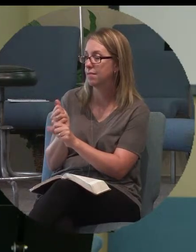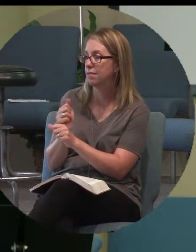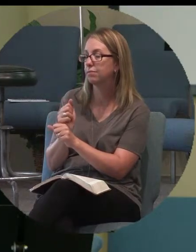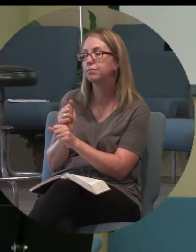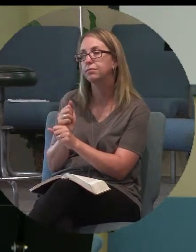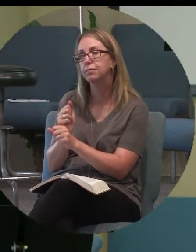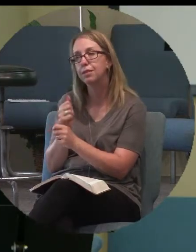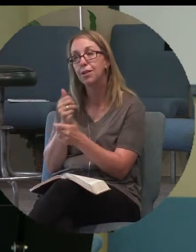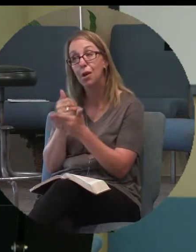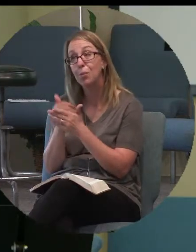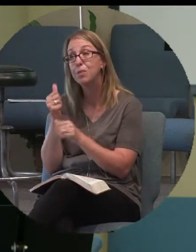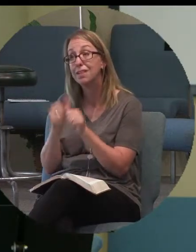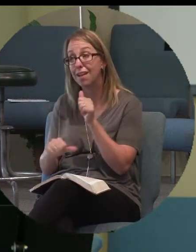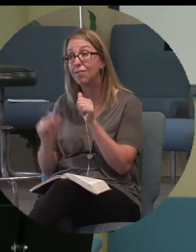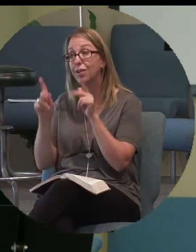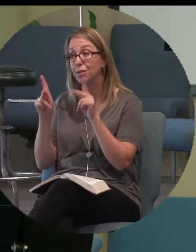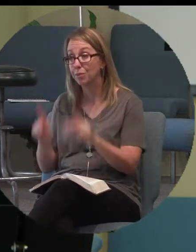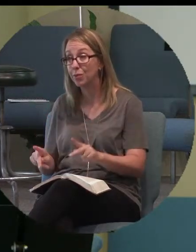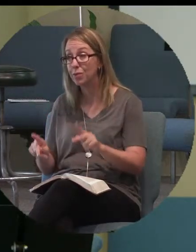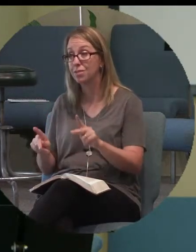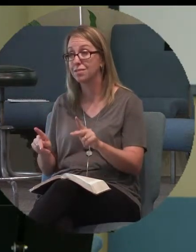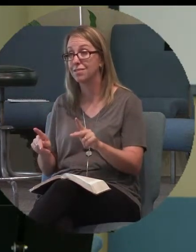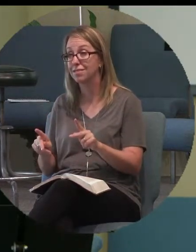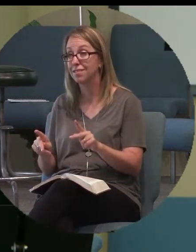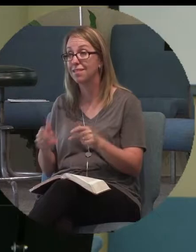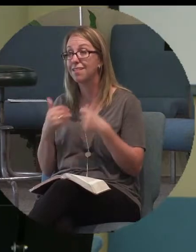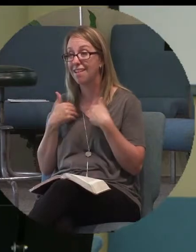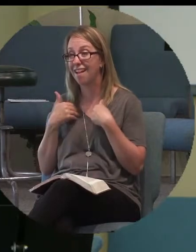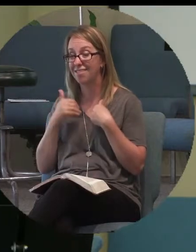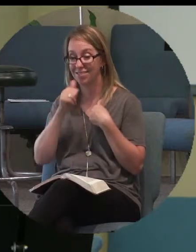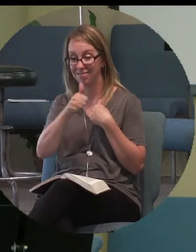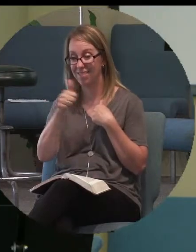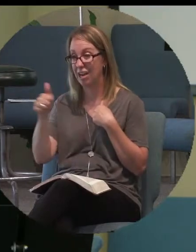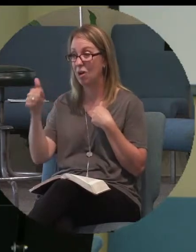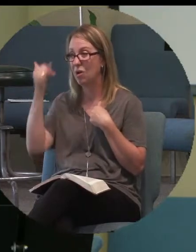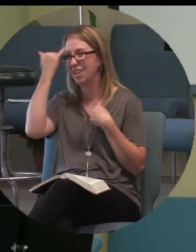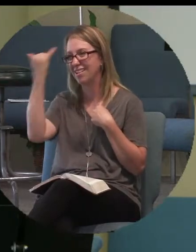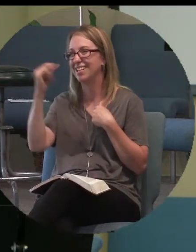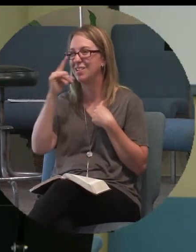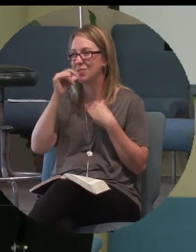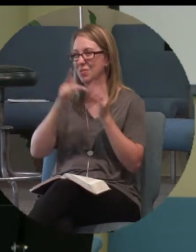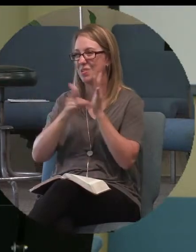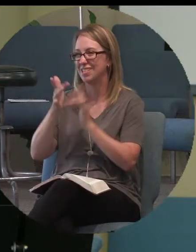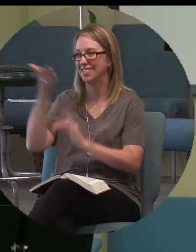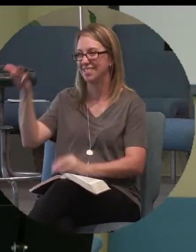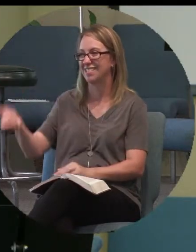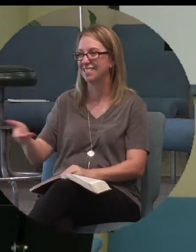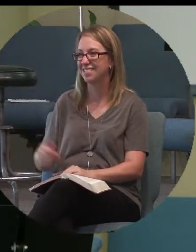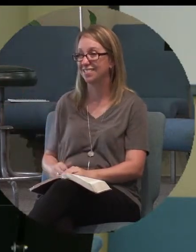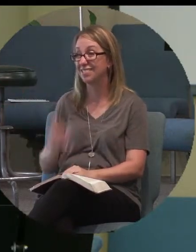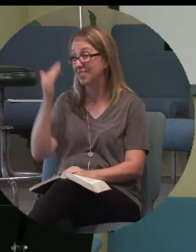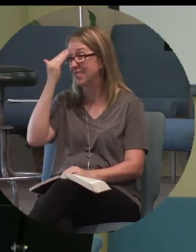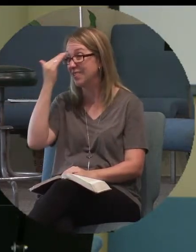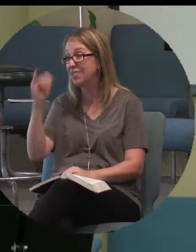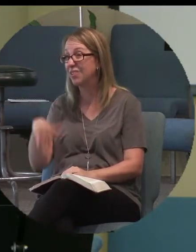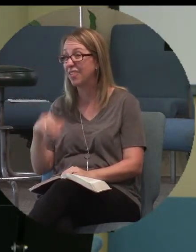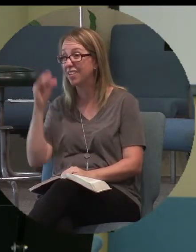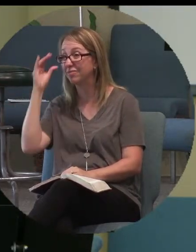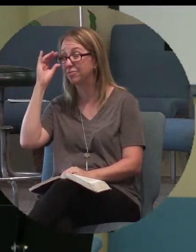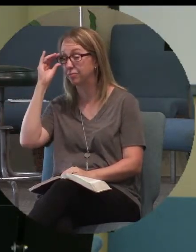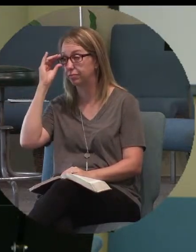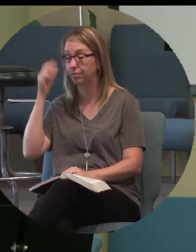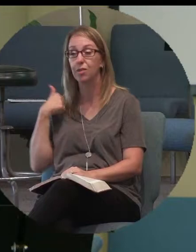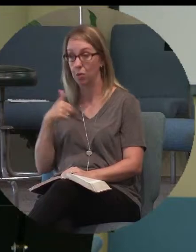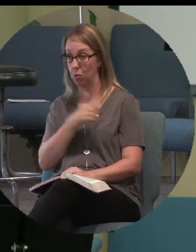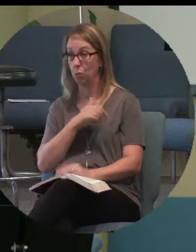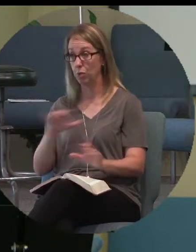Almost every person has their own idea of who Jesus is. Do you know that? We